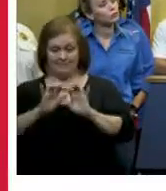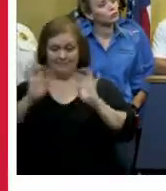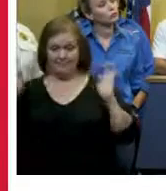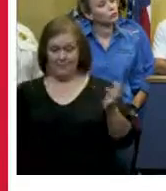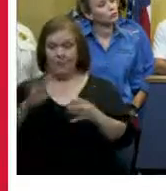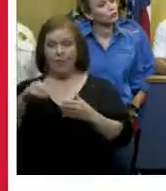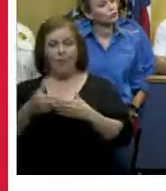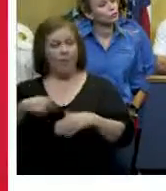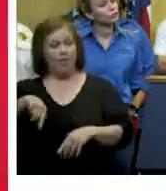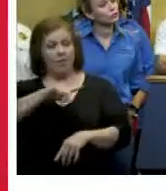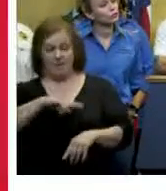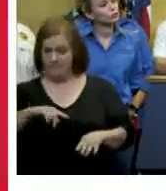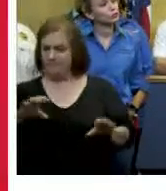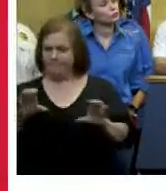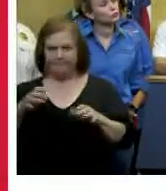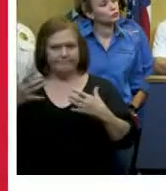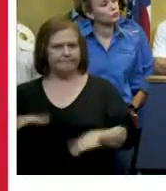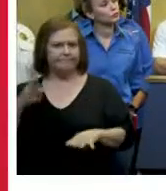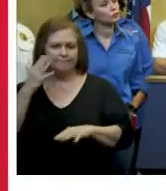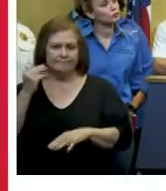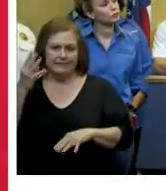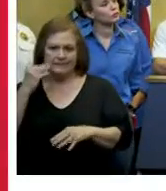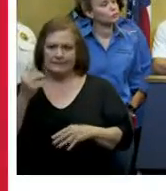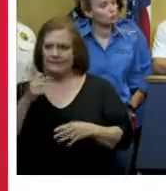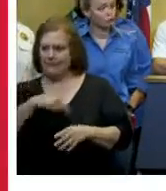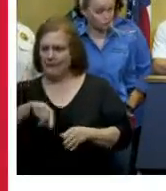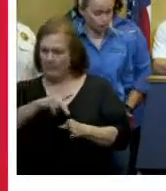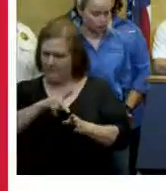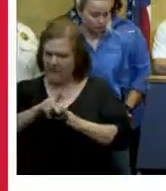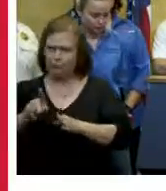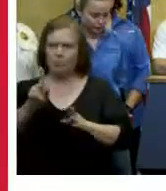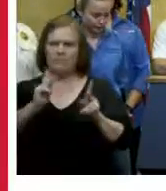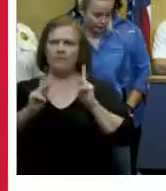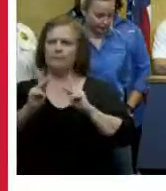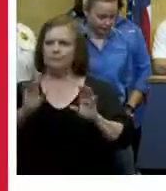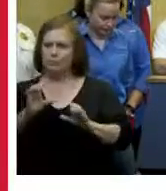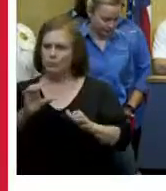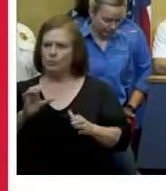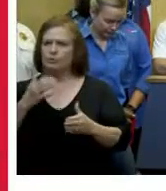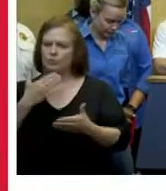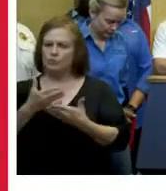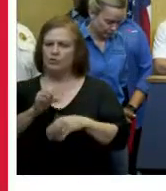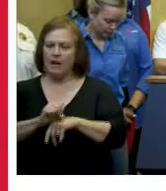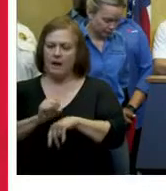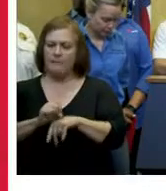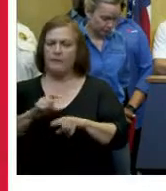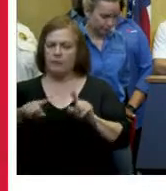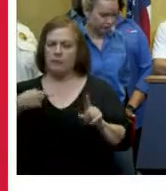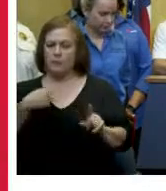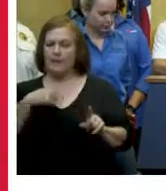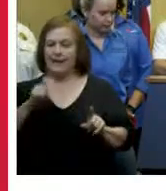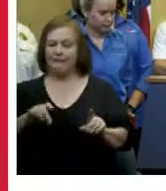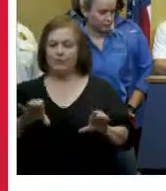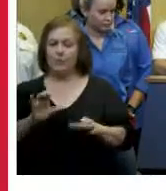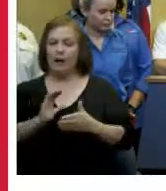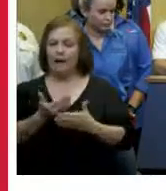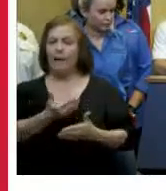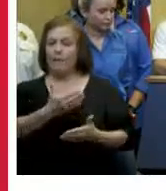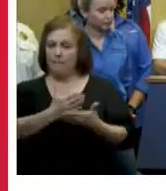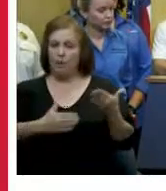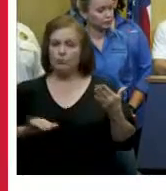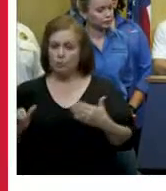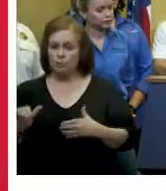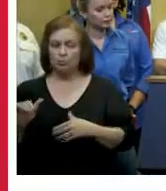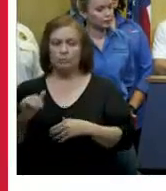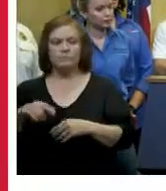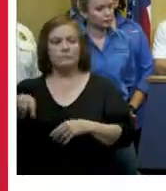all of these people have done this before they're incredible professionals and we need to do our our part in order to get this done and from that i just want to